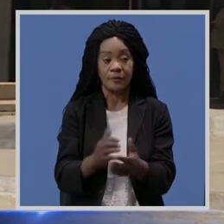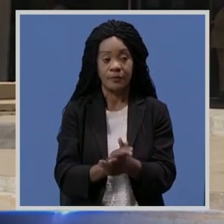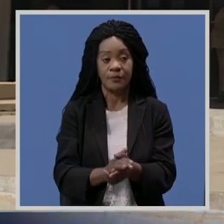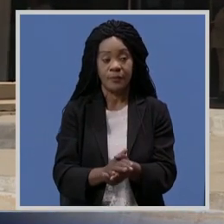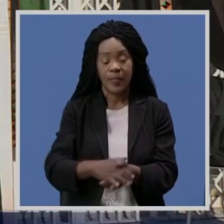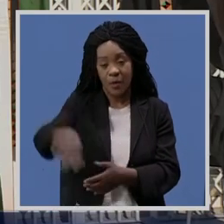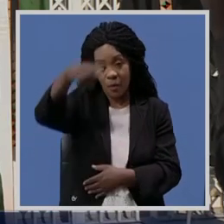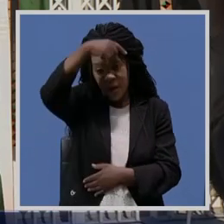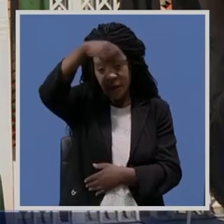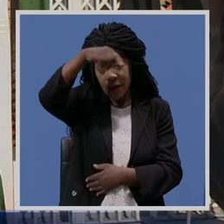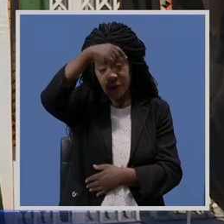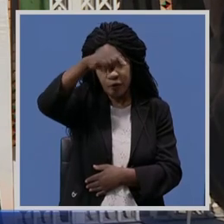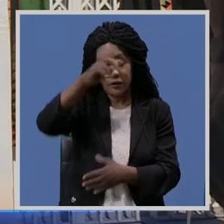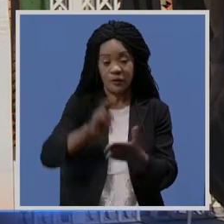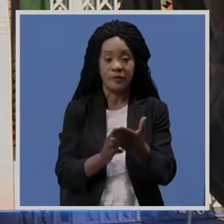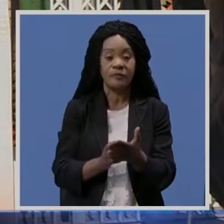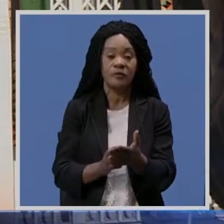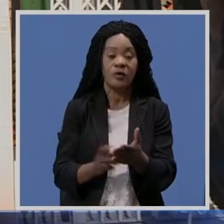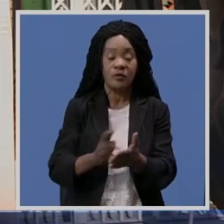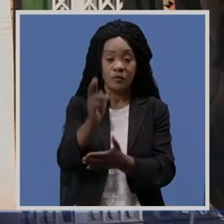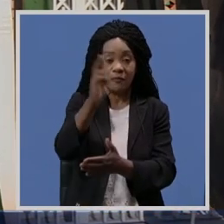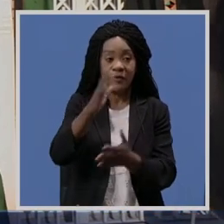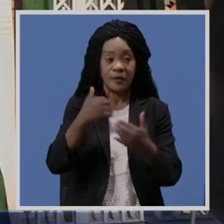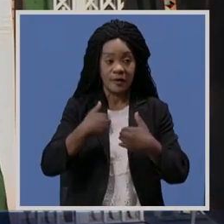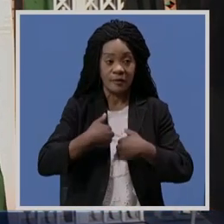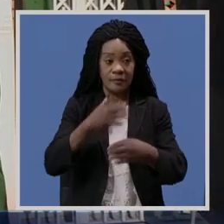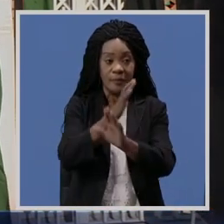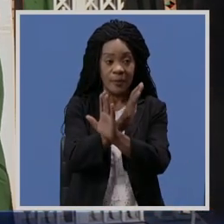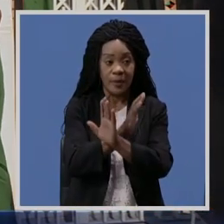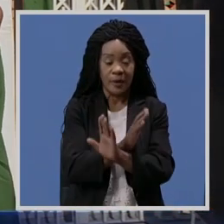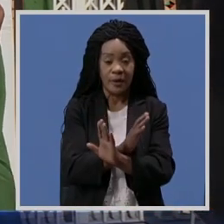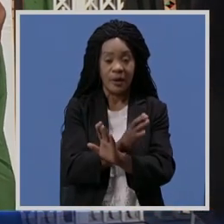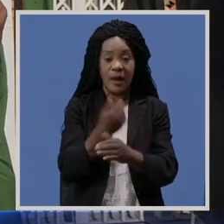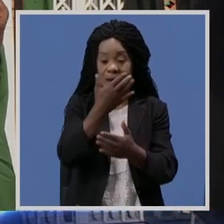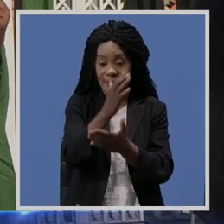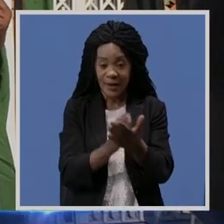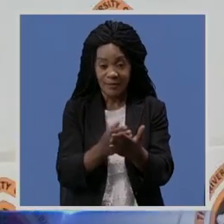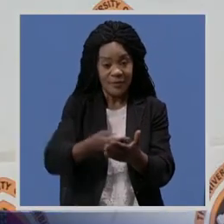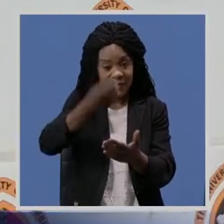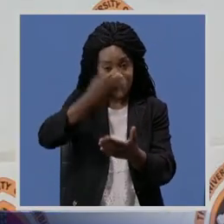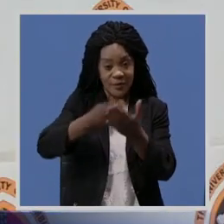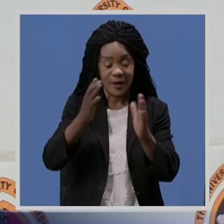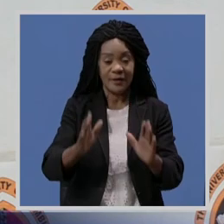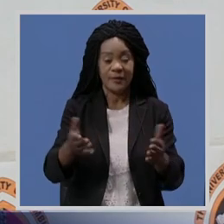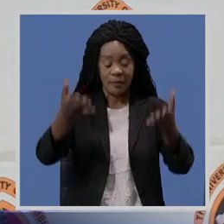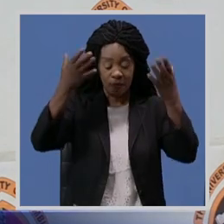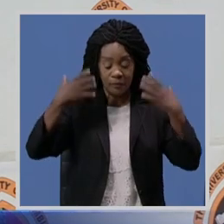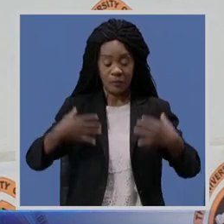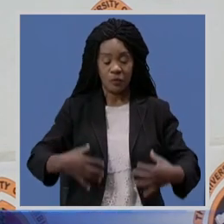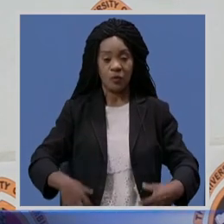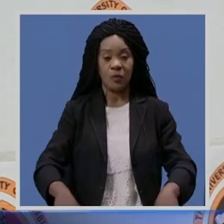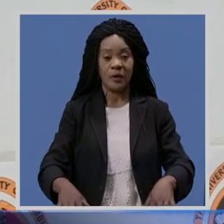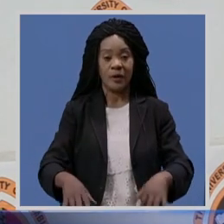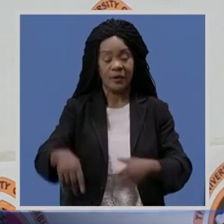graduation ceremony and some graduands were found fitting in their graduation gowns. I'm very excited